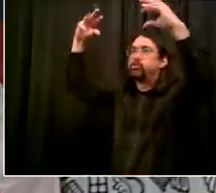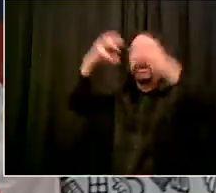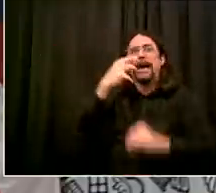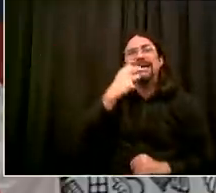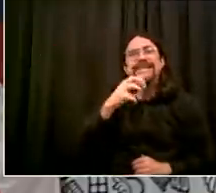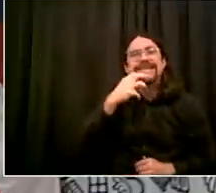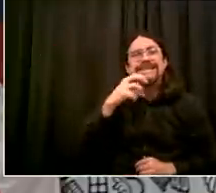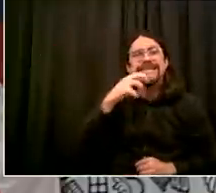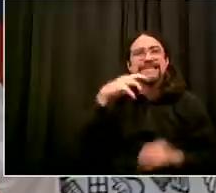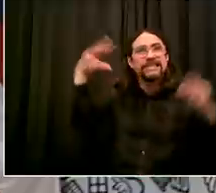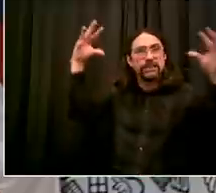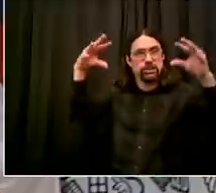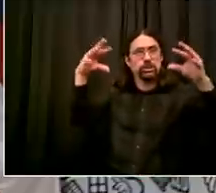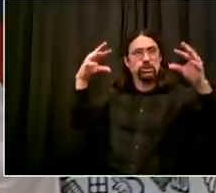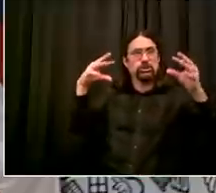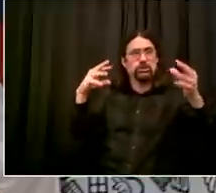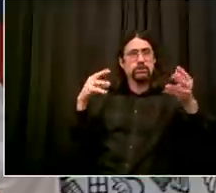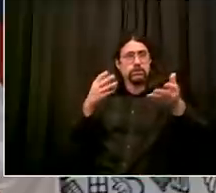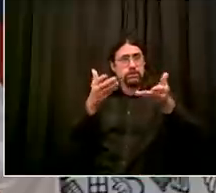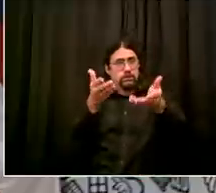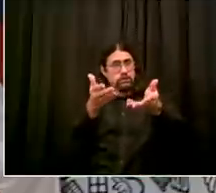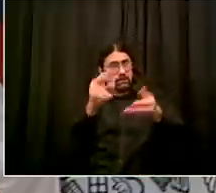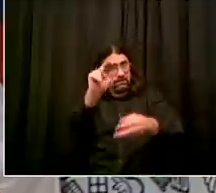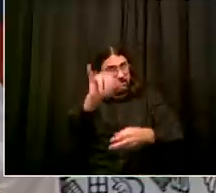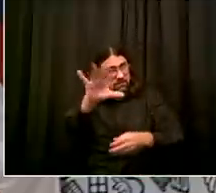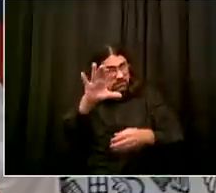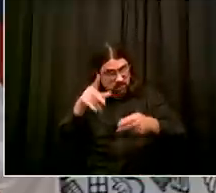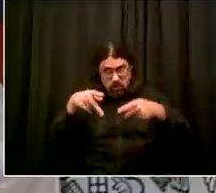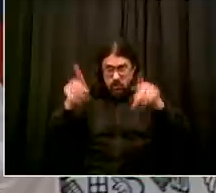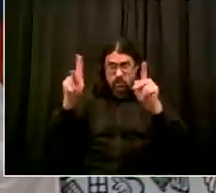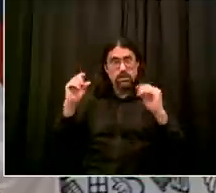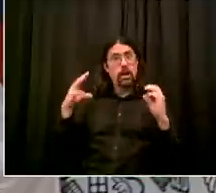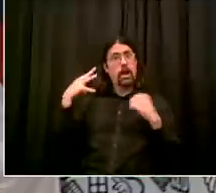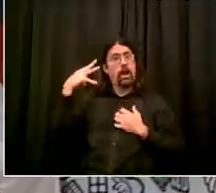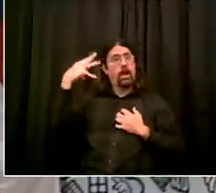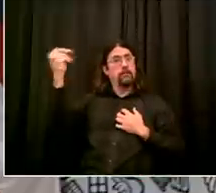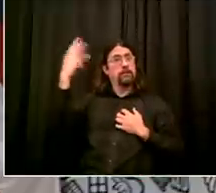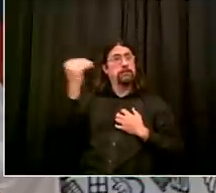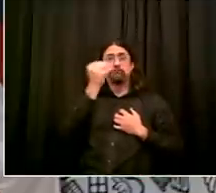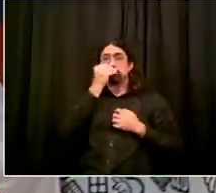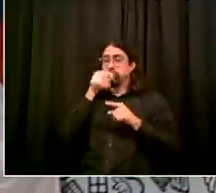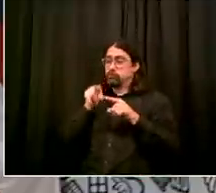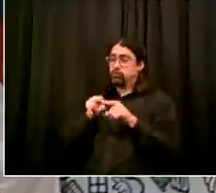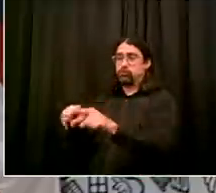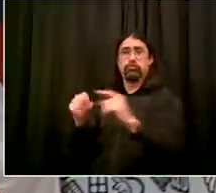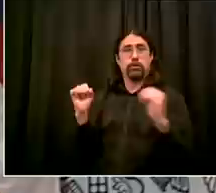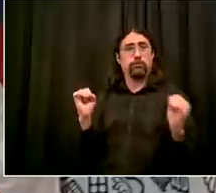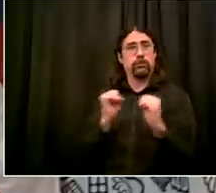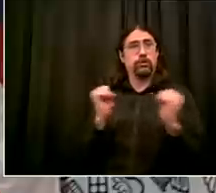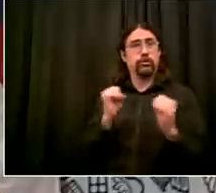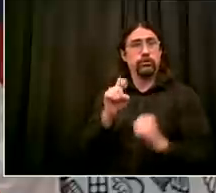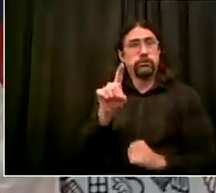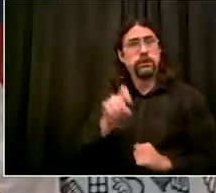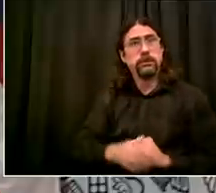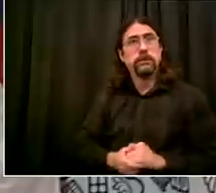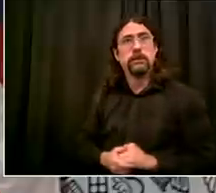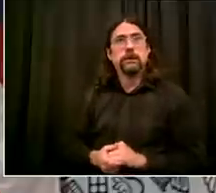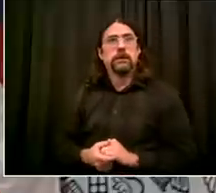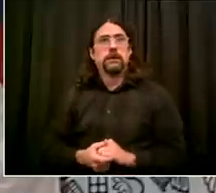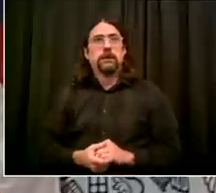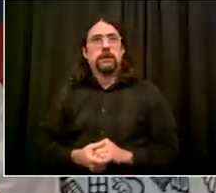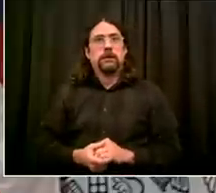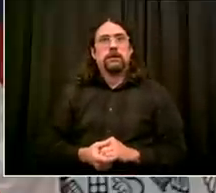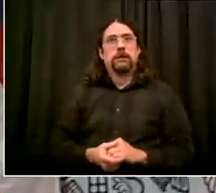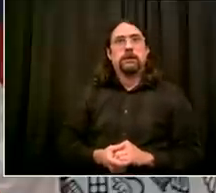to succeed and survive now it comes with real health and safety concerns that have to be addressed